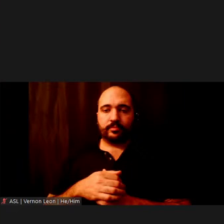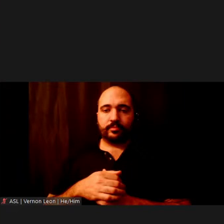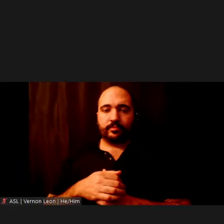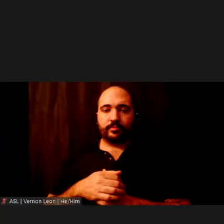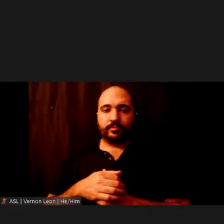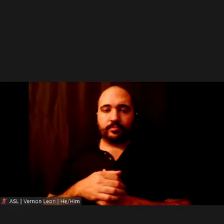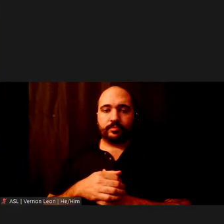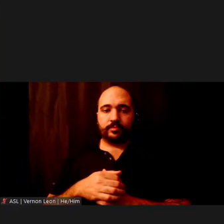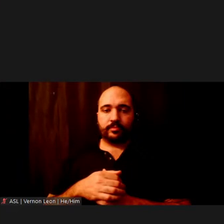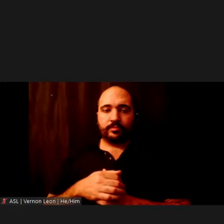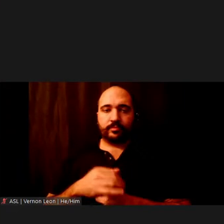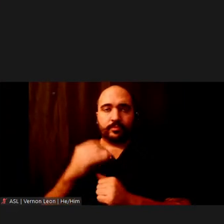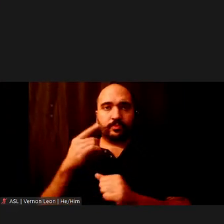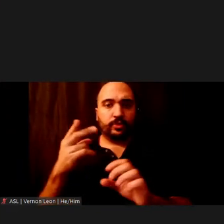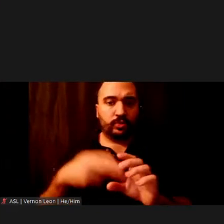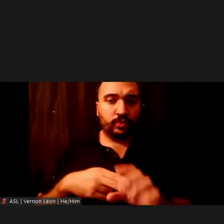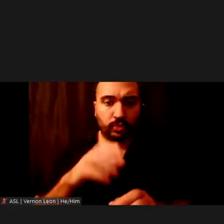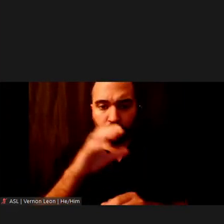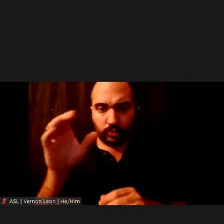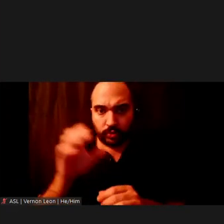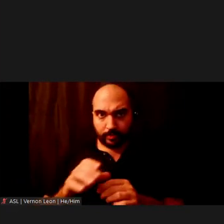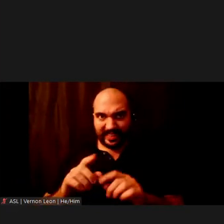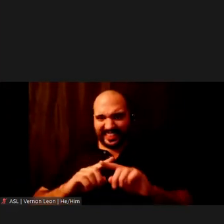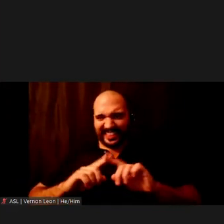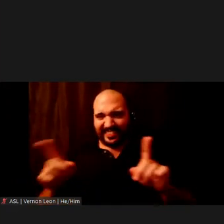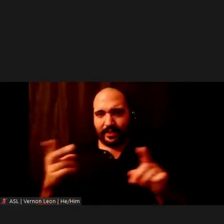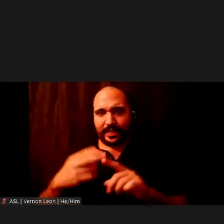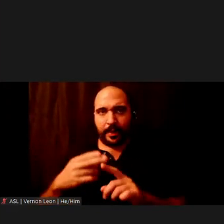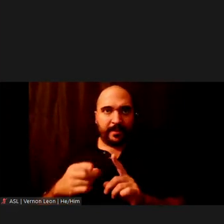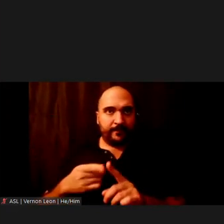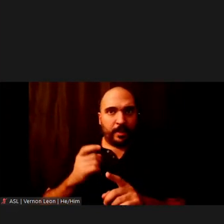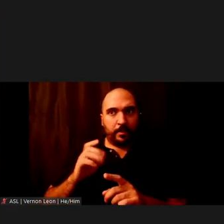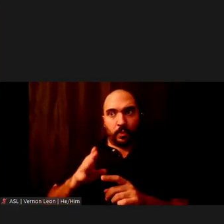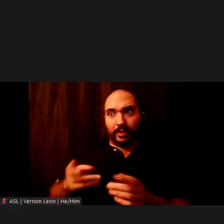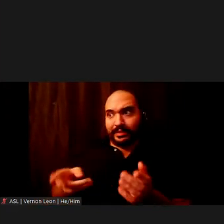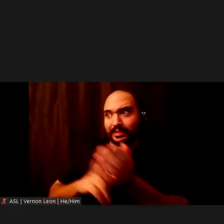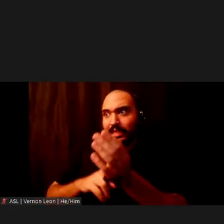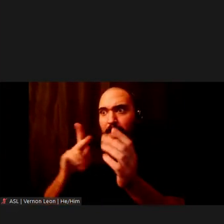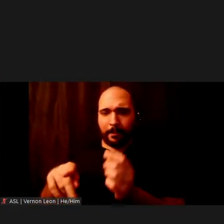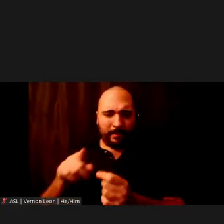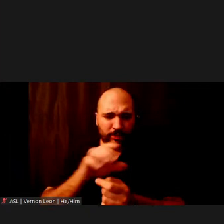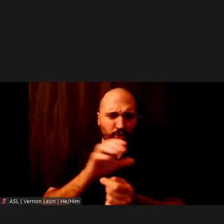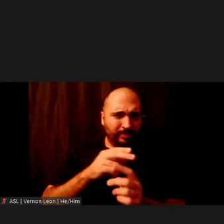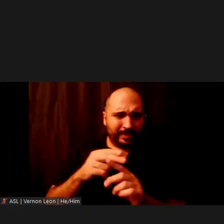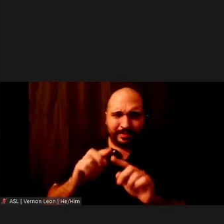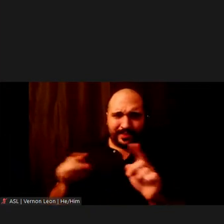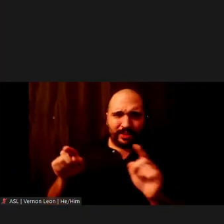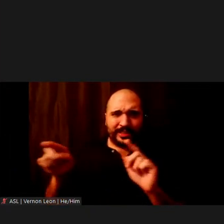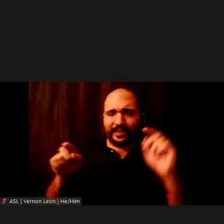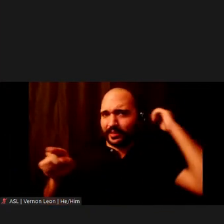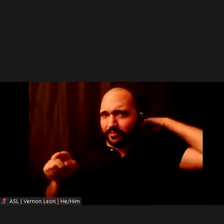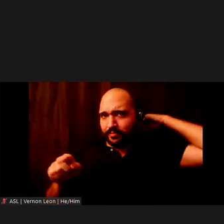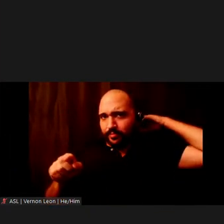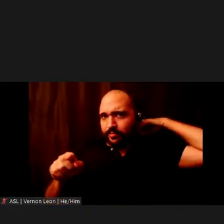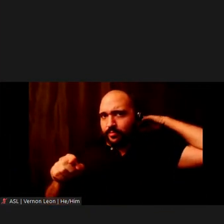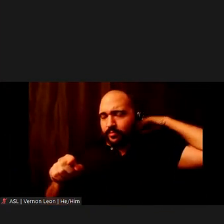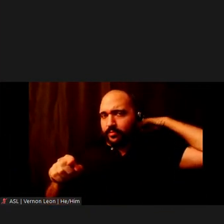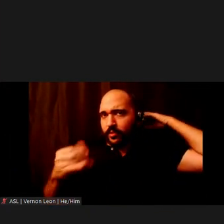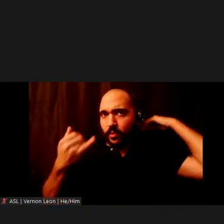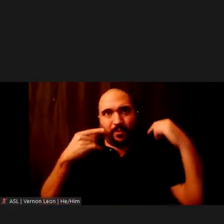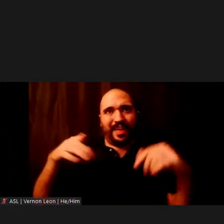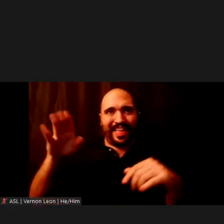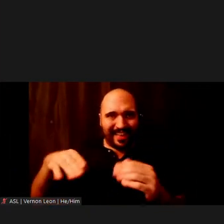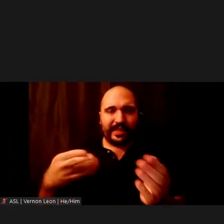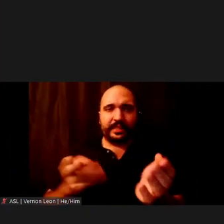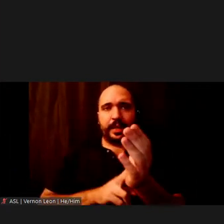If you have joined the Zoom under a name that is different from the one you used when you signed up to speak, or if you did not sign up